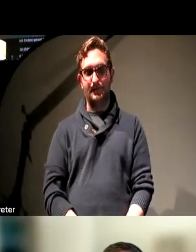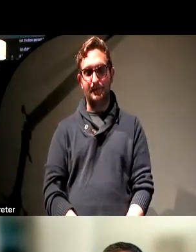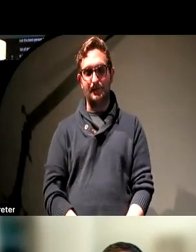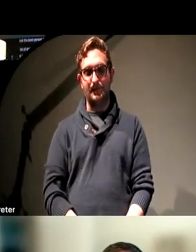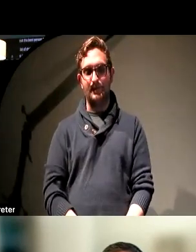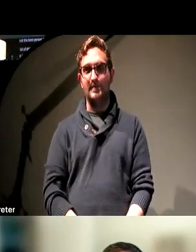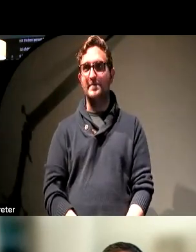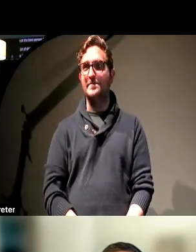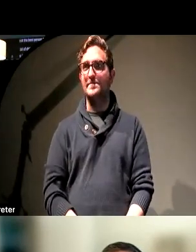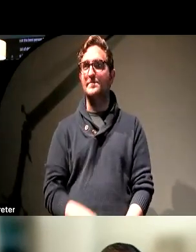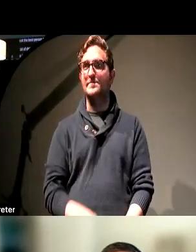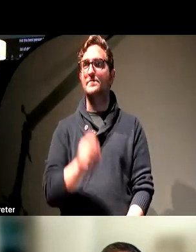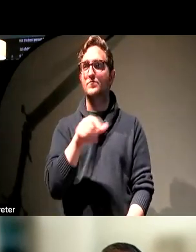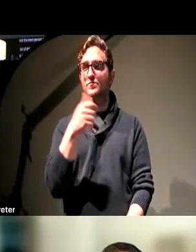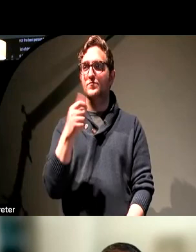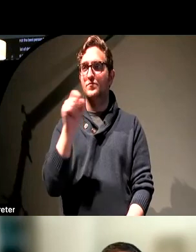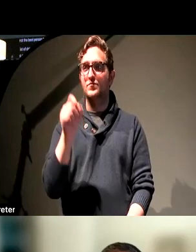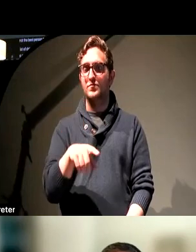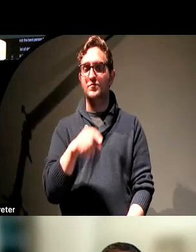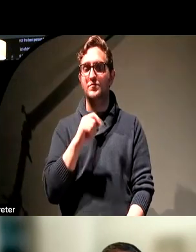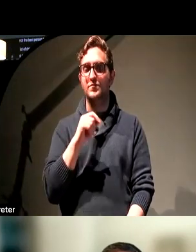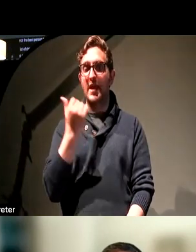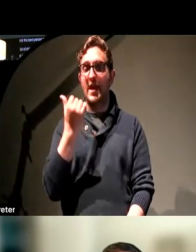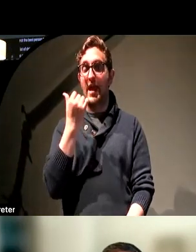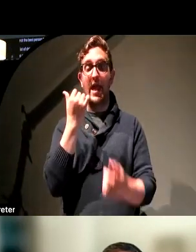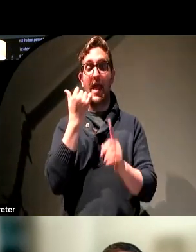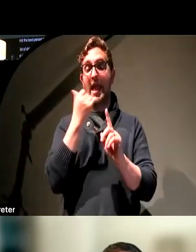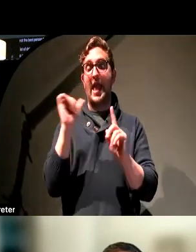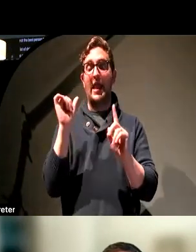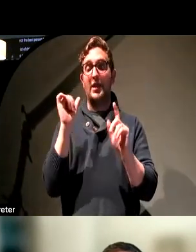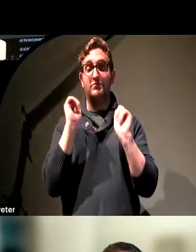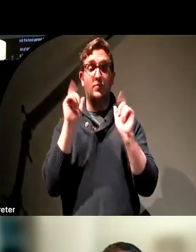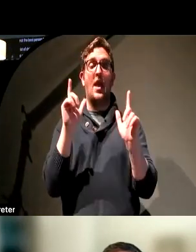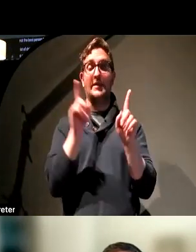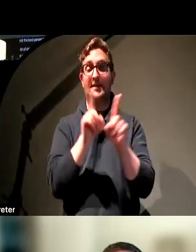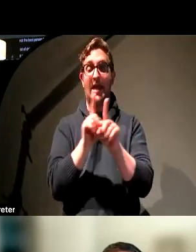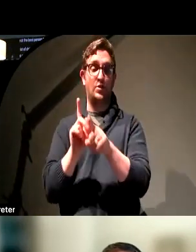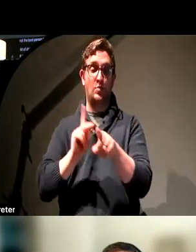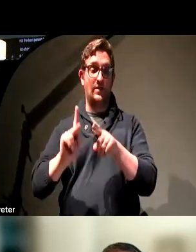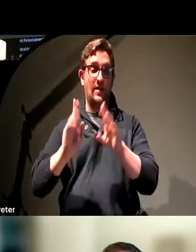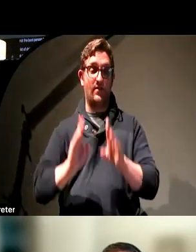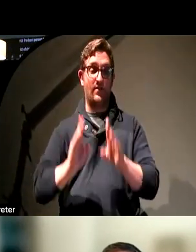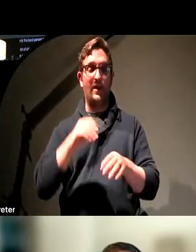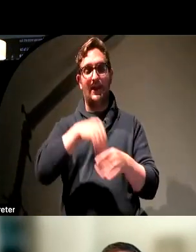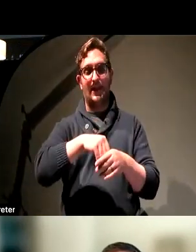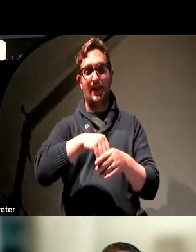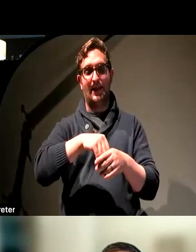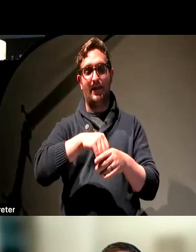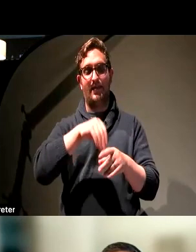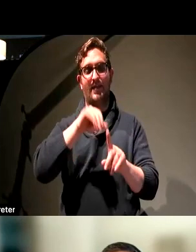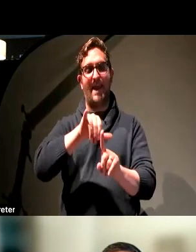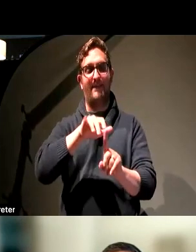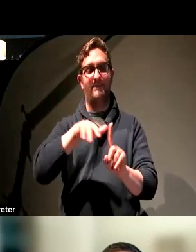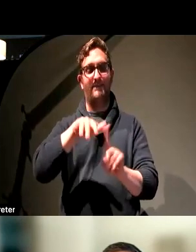Okay, here's another question for you. Have there been any surprises for you as a professional in the AT field? You know, any